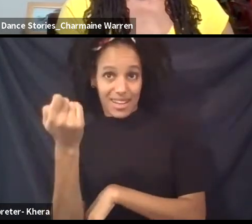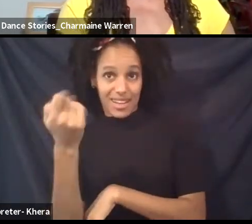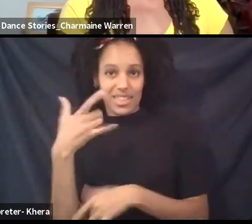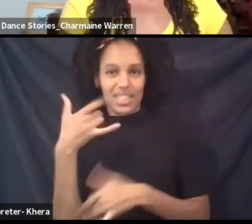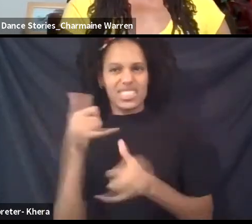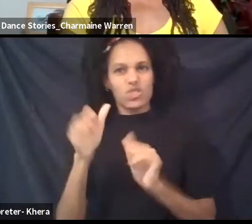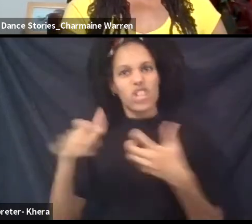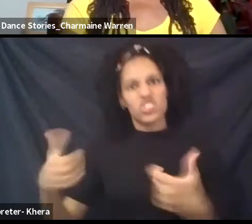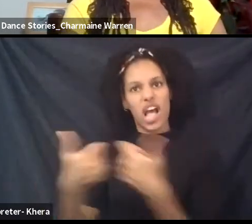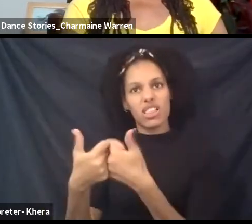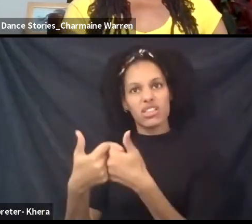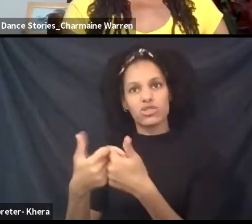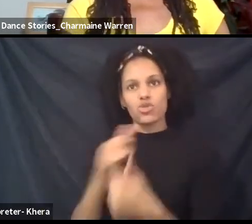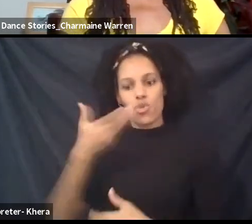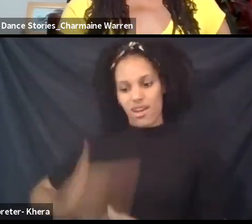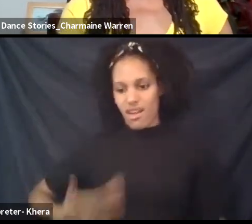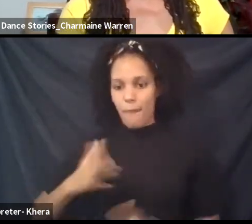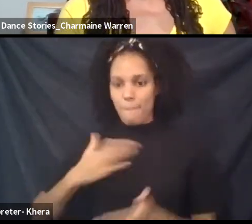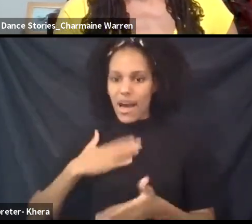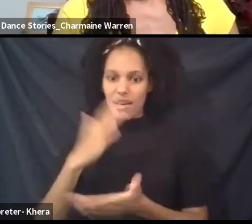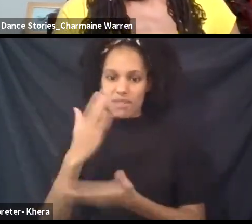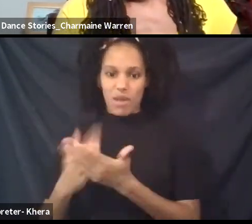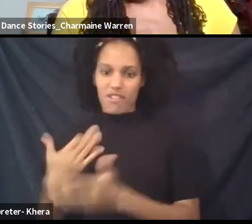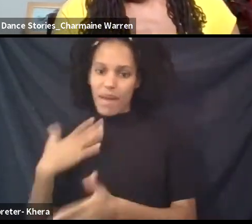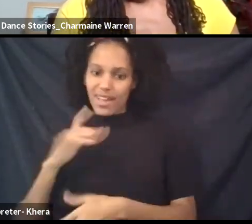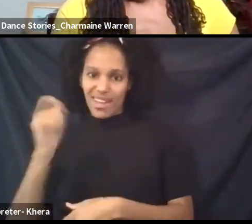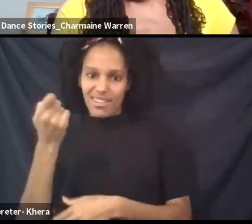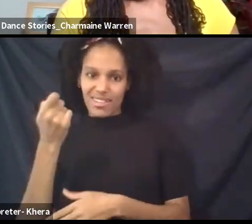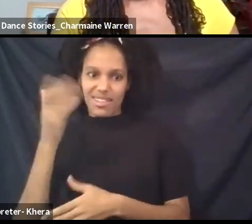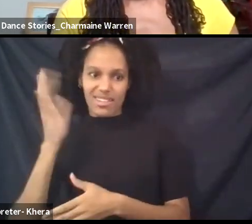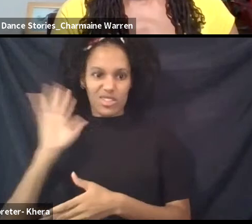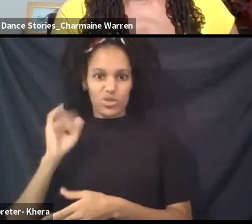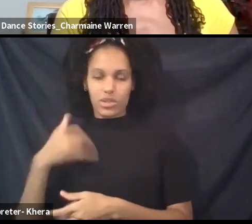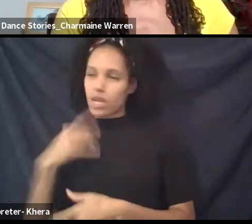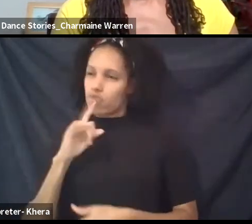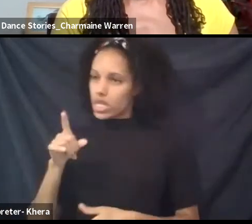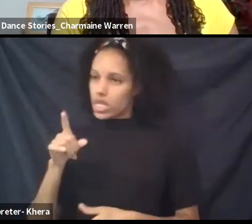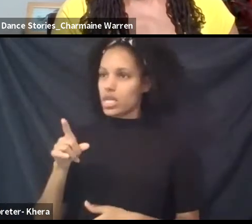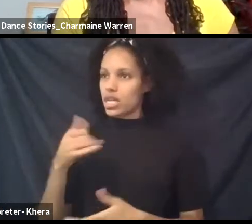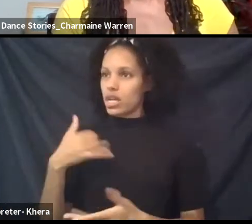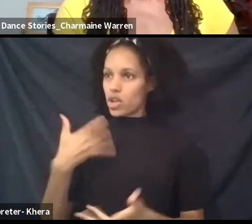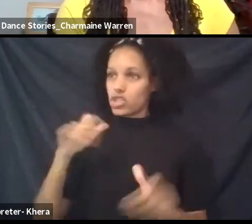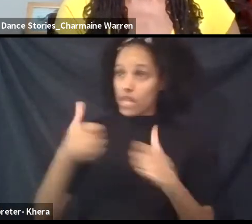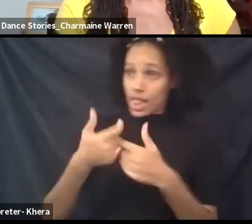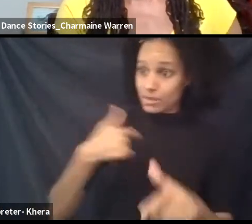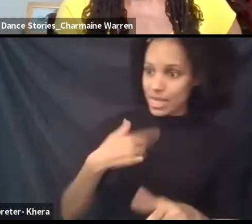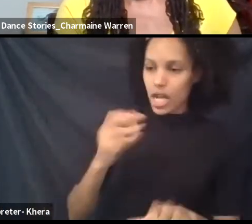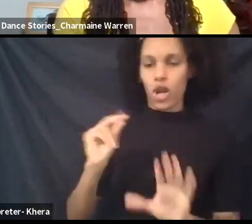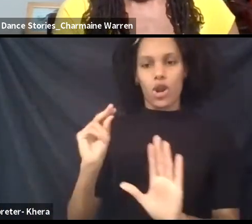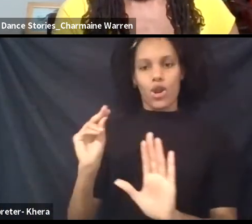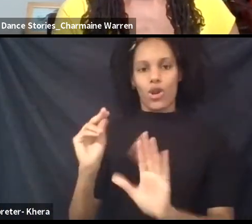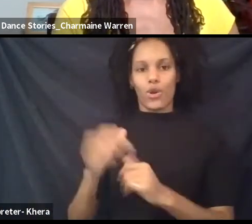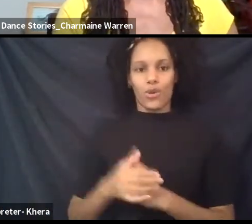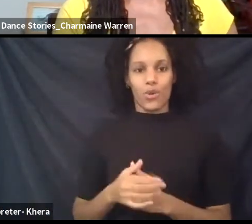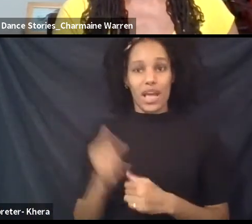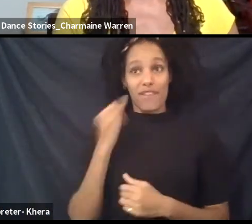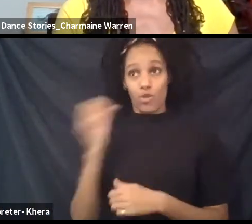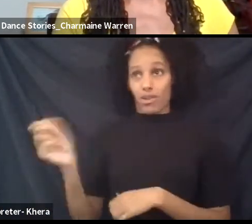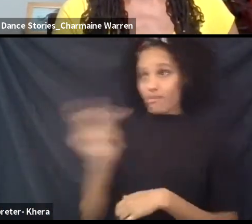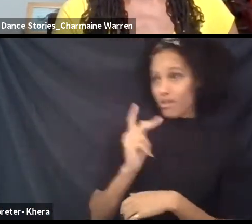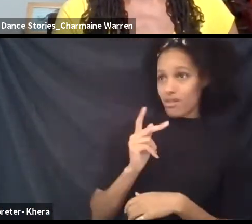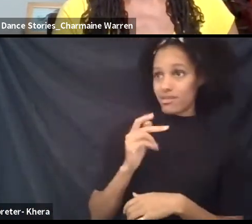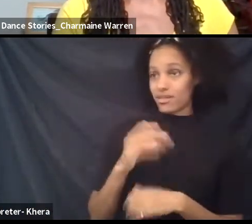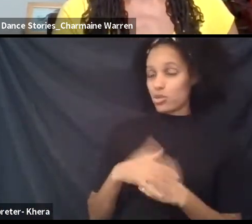I'm like, are you mad? Let me tell you, come off the continent. Then you become even more